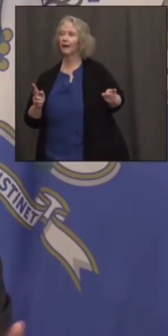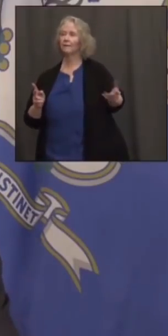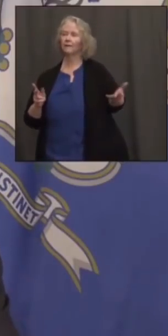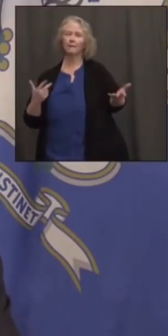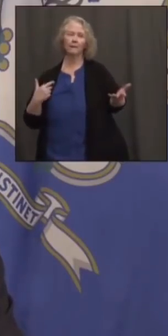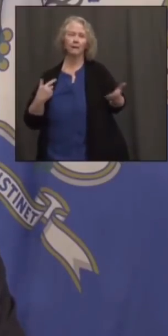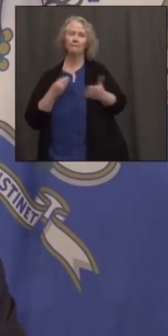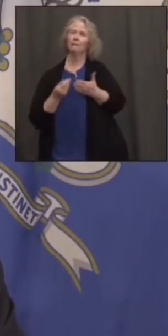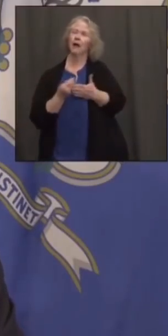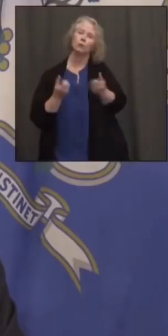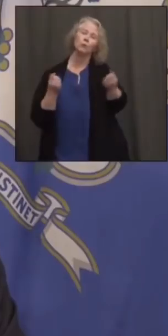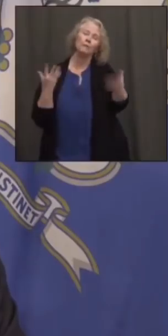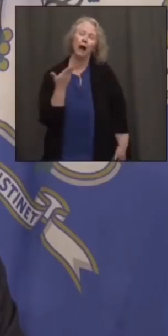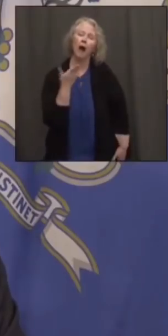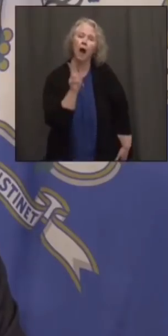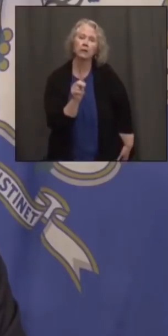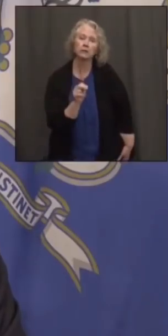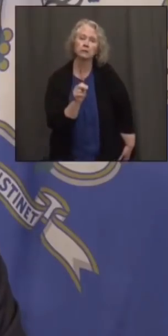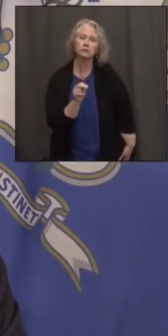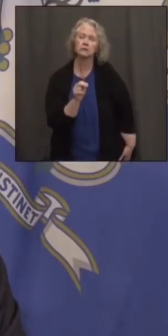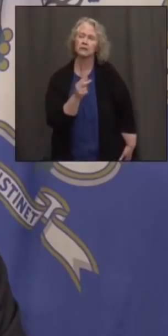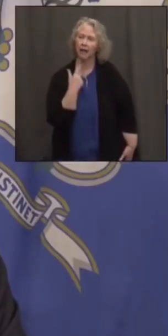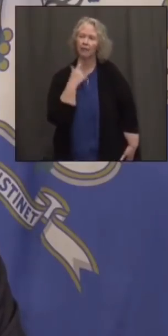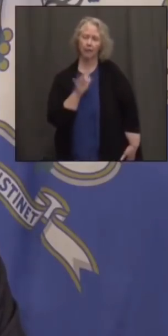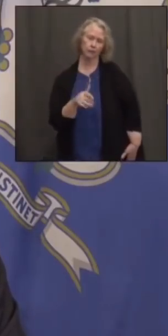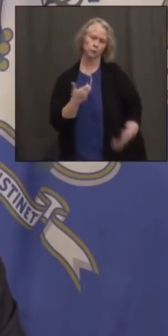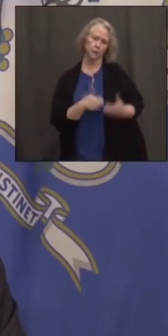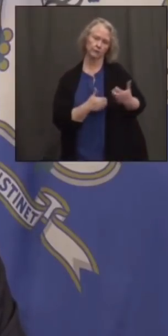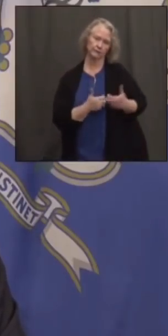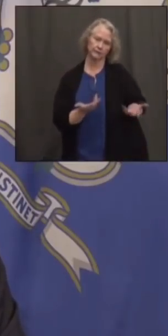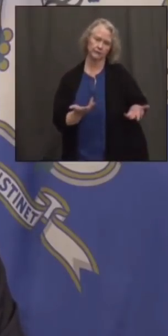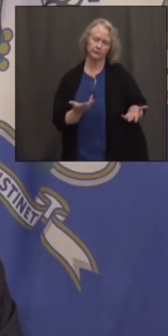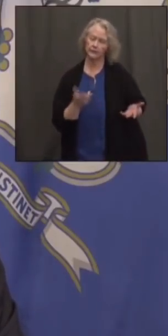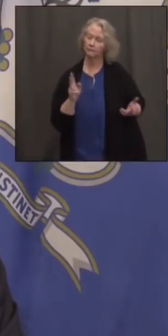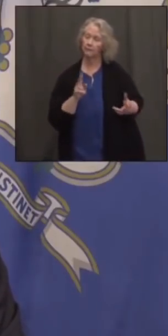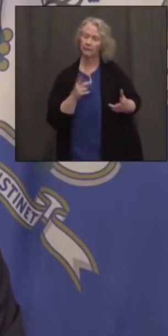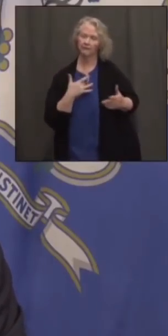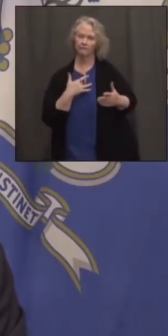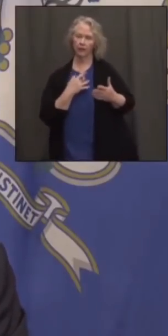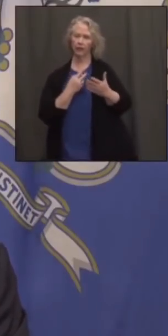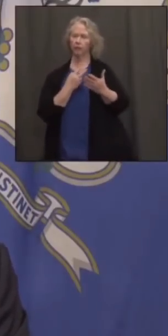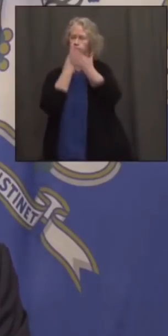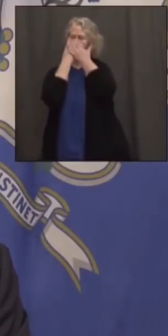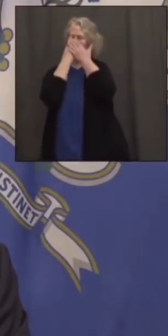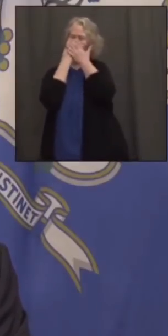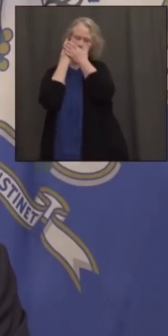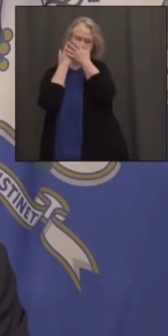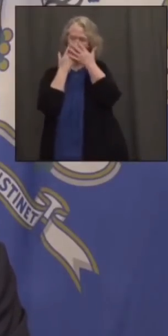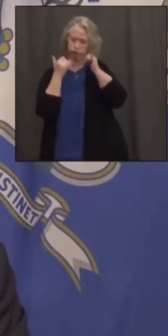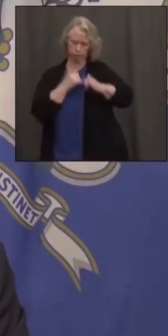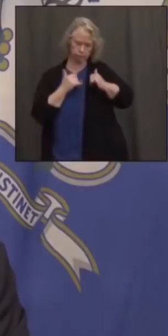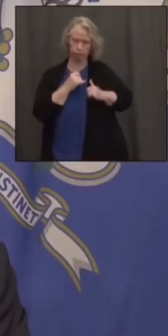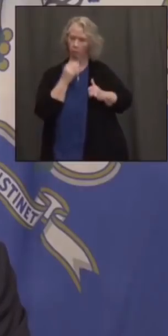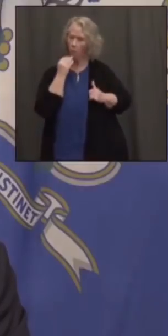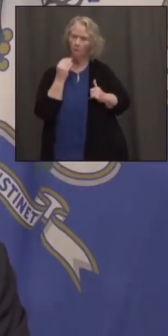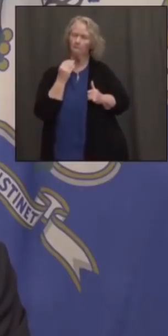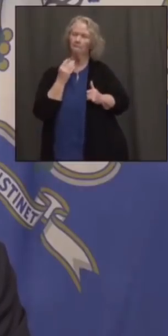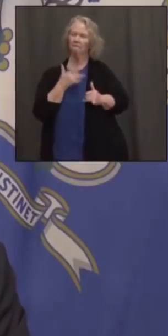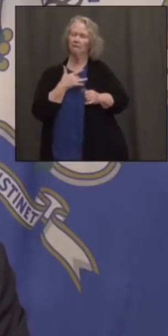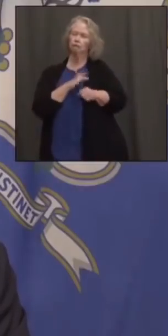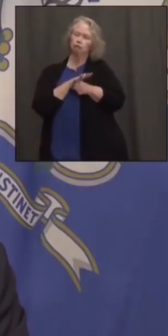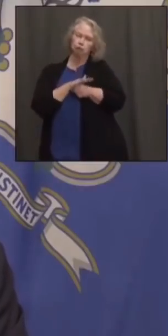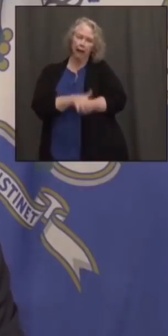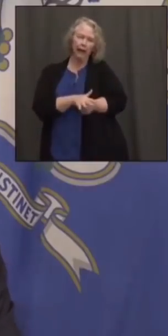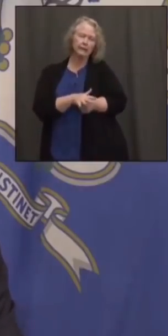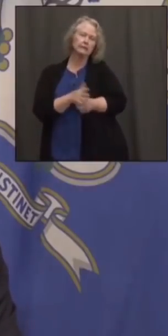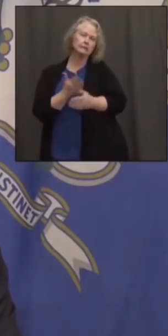gun. I think that's part of the issue. I think a lot of people have been pent up for a long time. I think there are some stress, mental